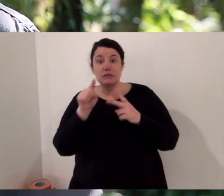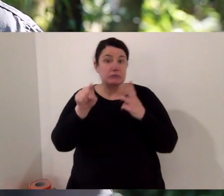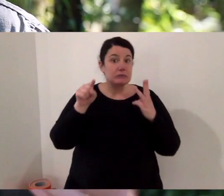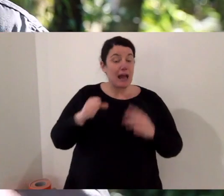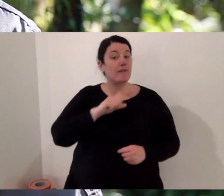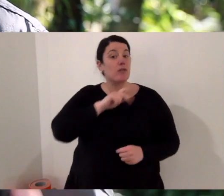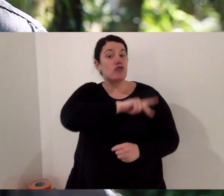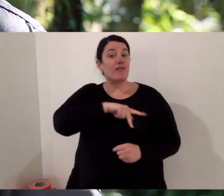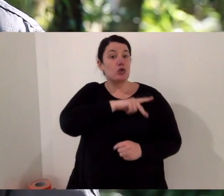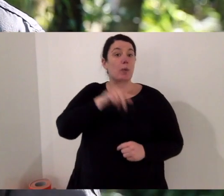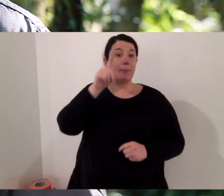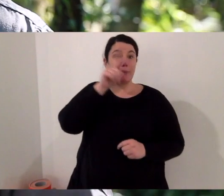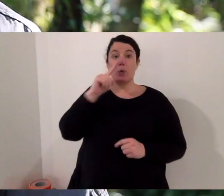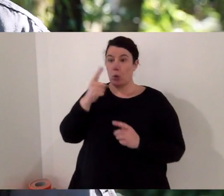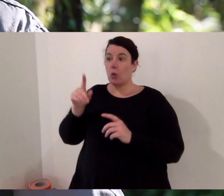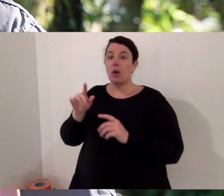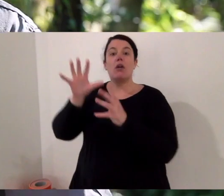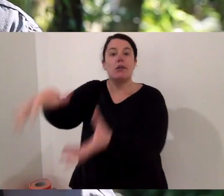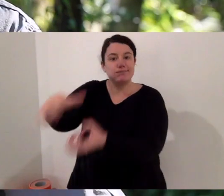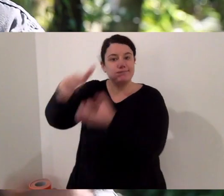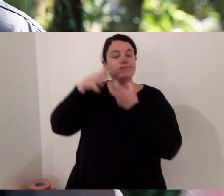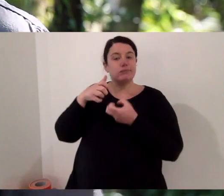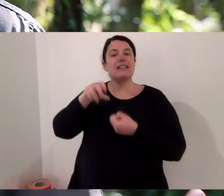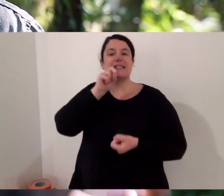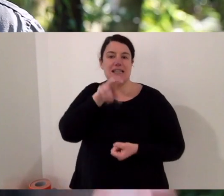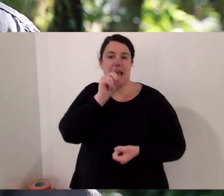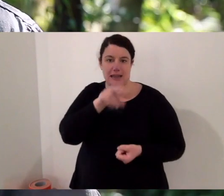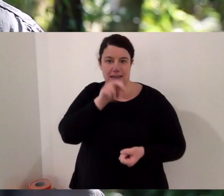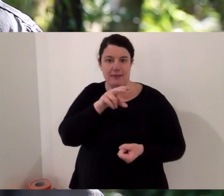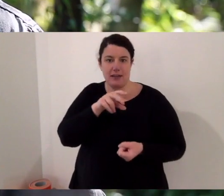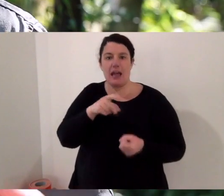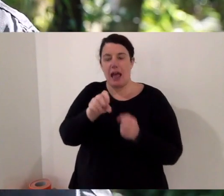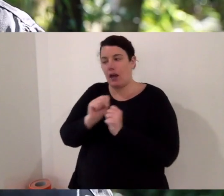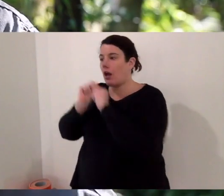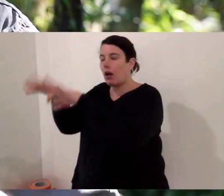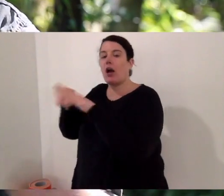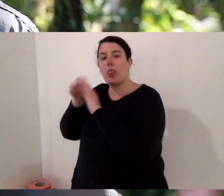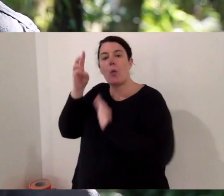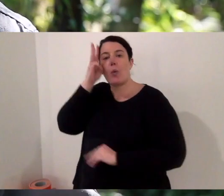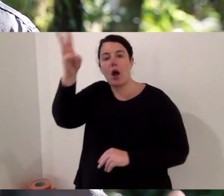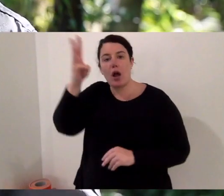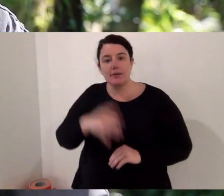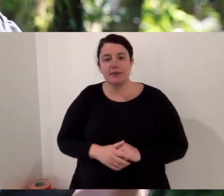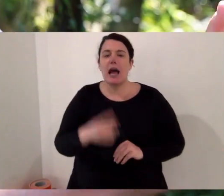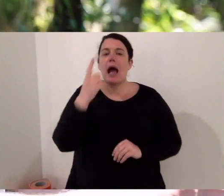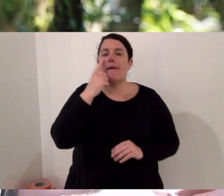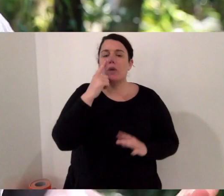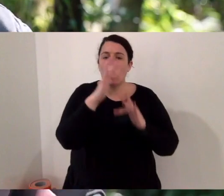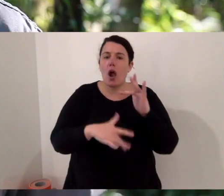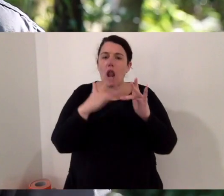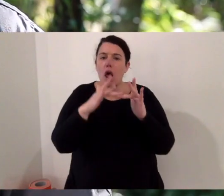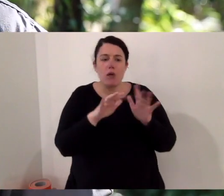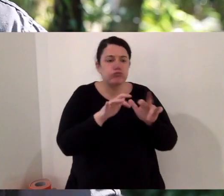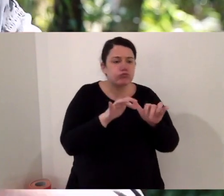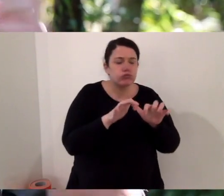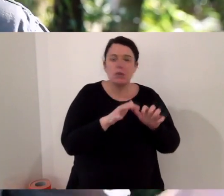but outside you do have options. There are professional snake catchers throughout Australia who can come and remove a snake and release it to the